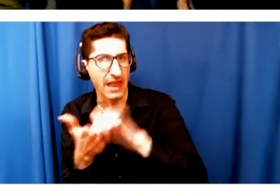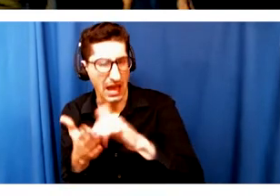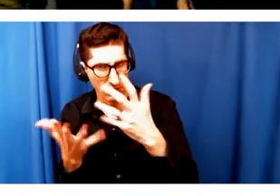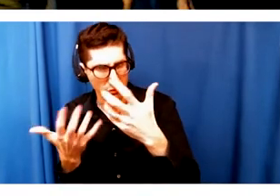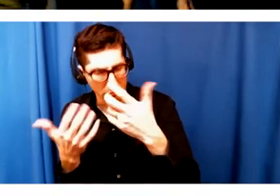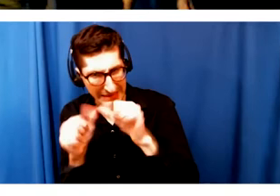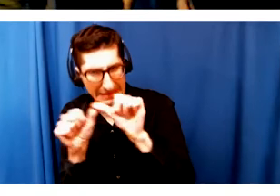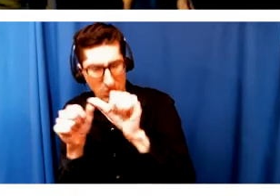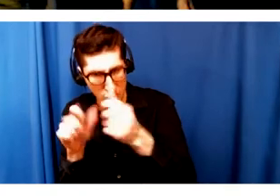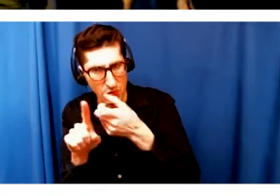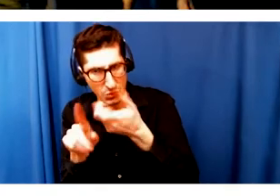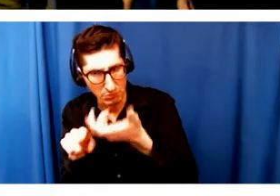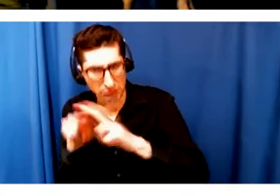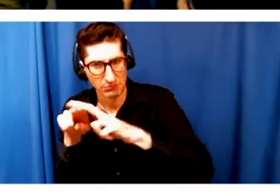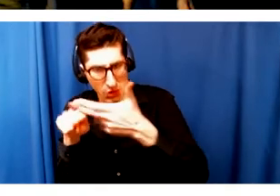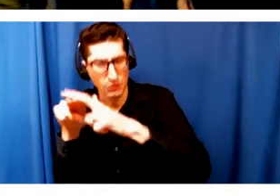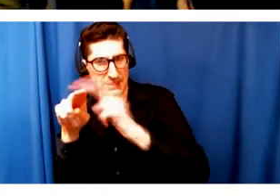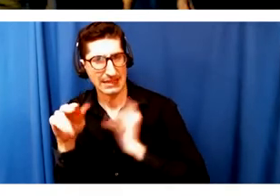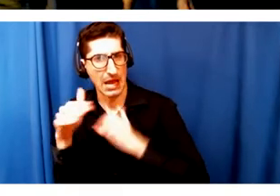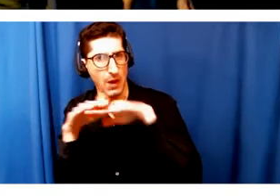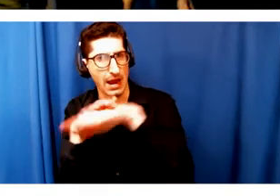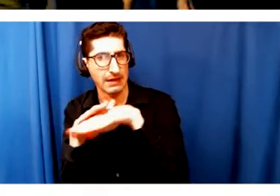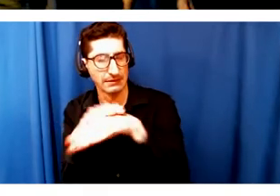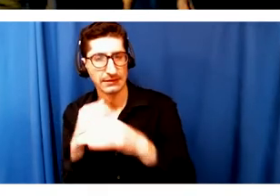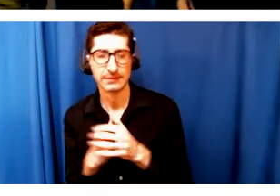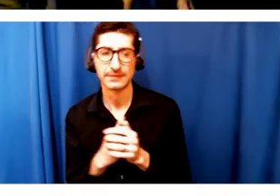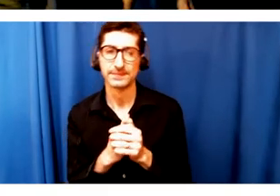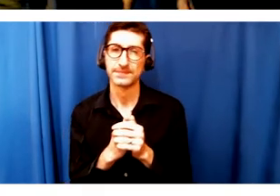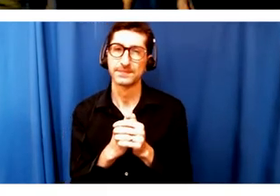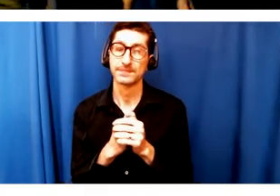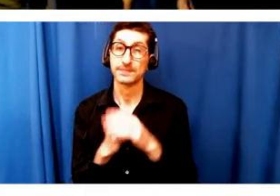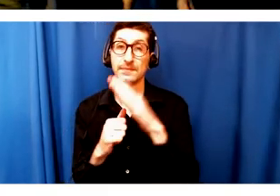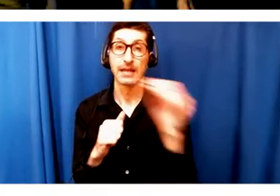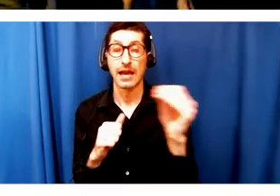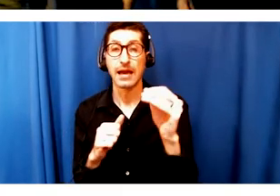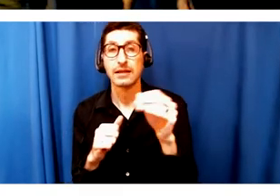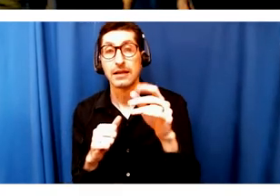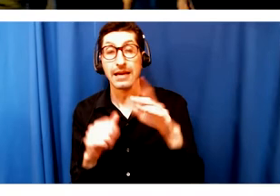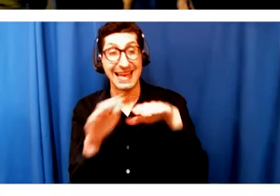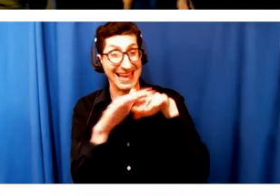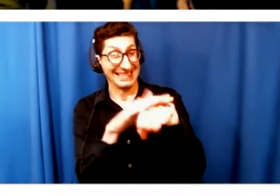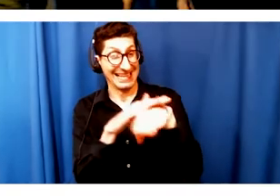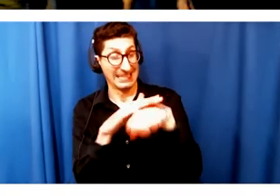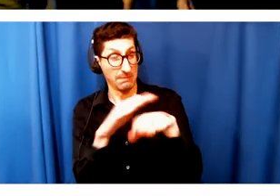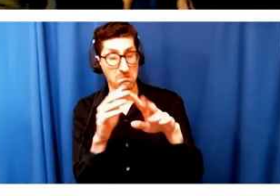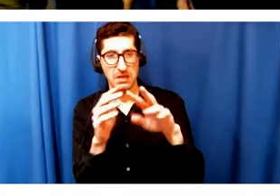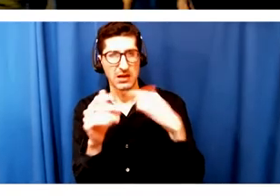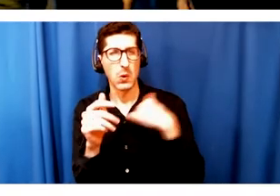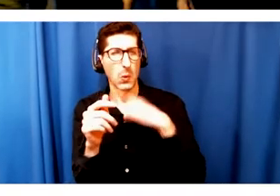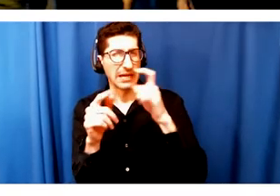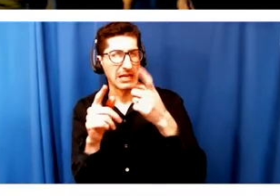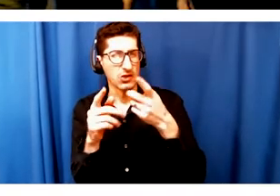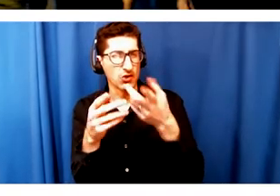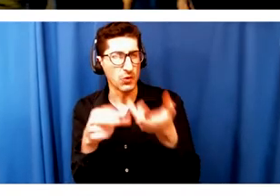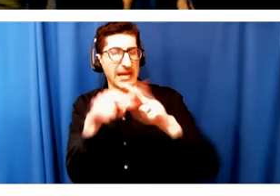I want also, I think, broadening the definition of accessibility in terms of ASL, captioning, audio description,